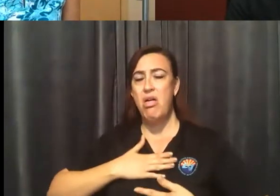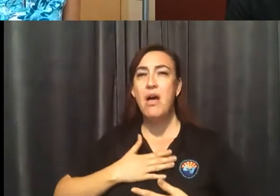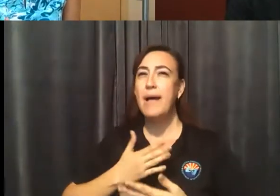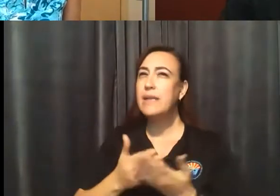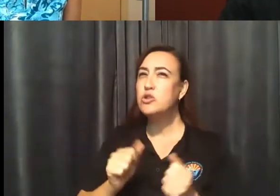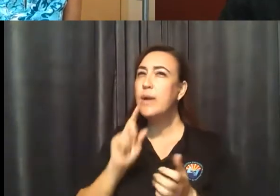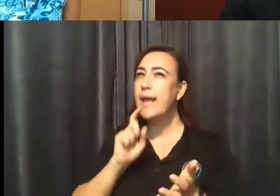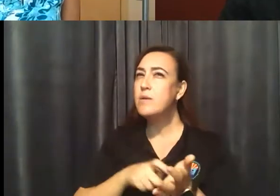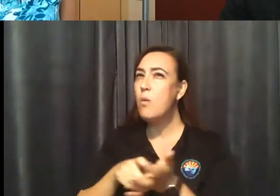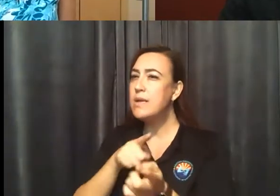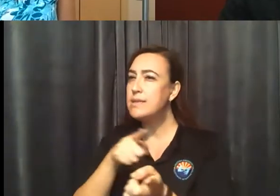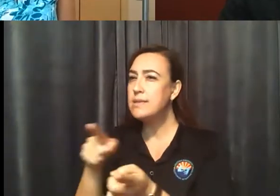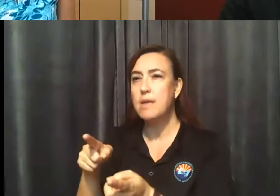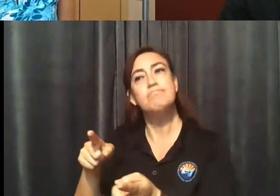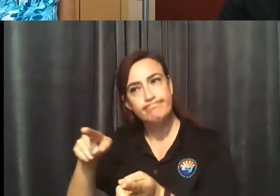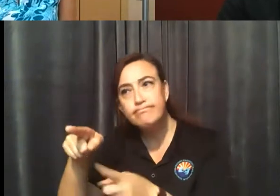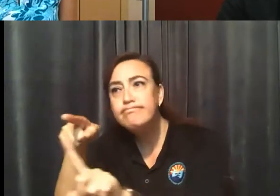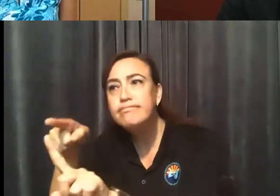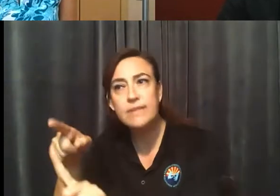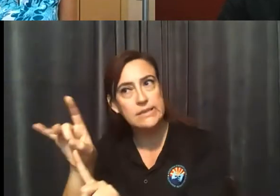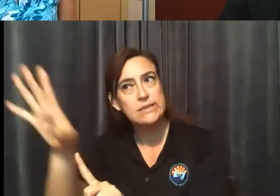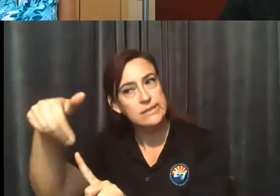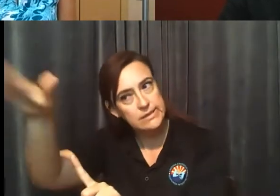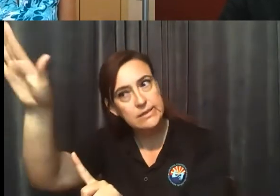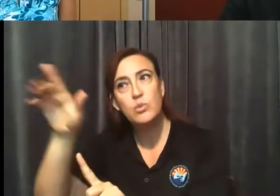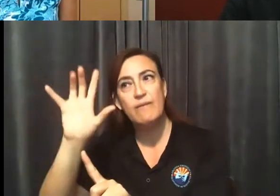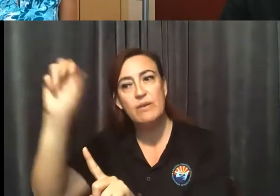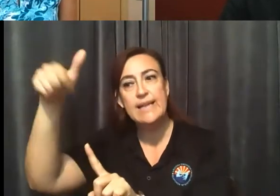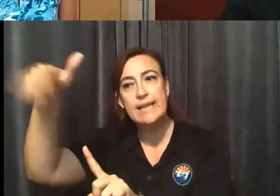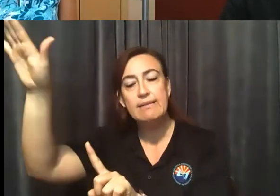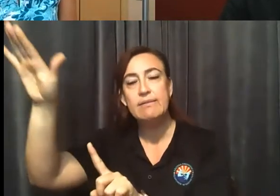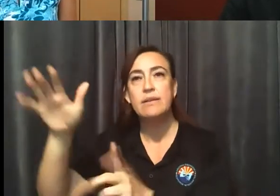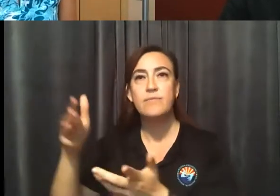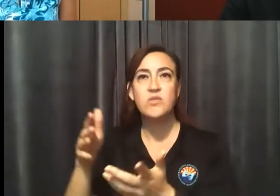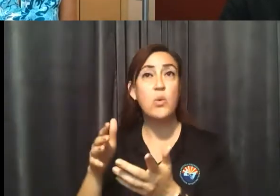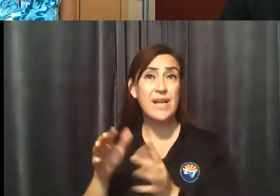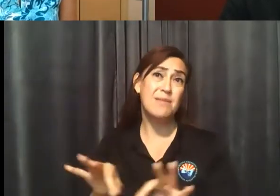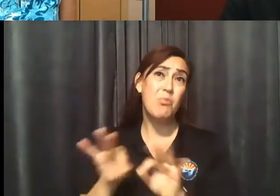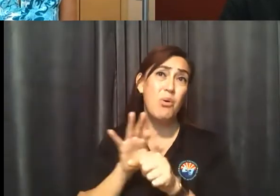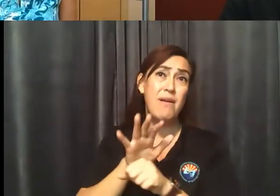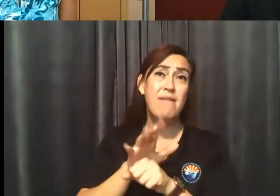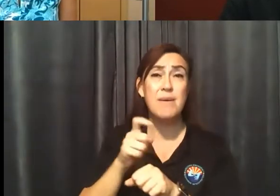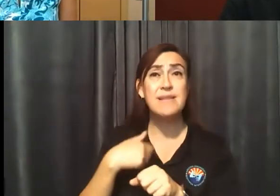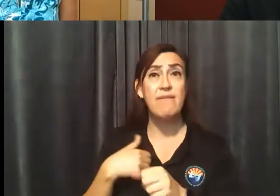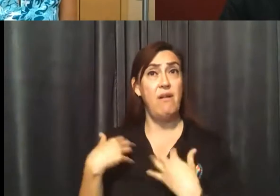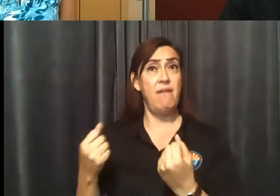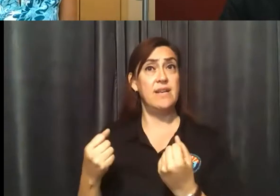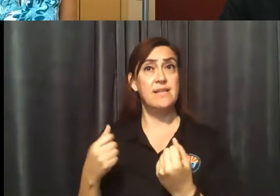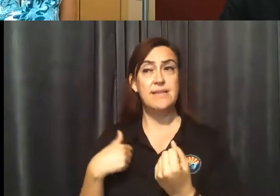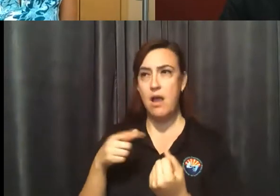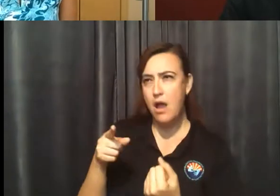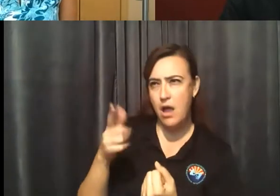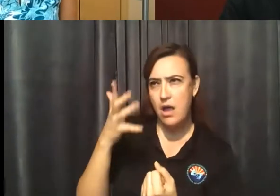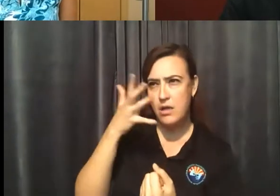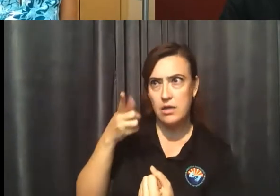ask them to leave, which I think is an important piece of this, is having the confidence to go up to someone who doesn't seem well and